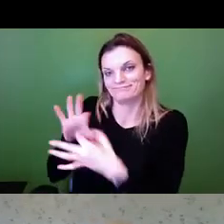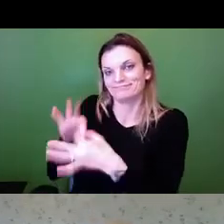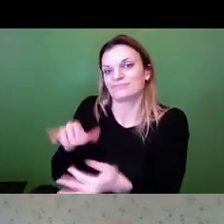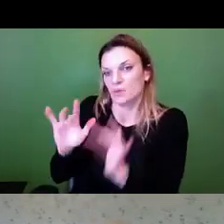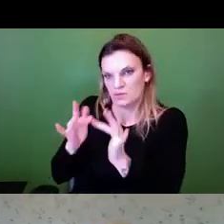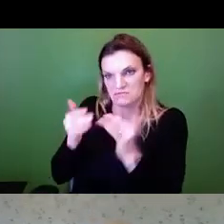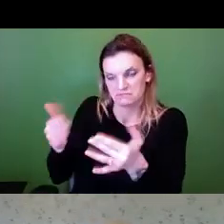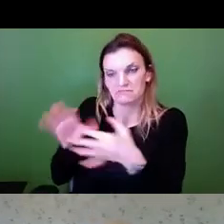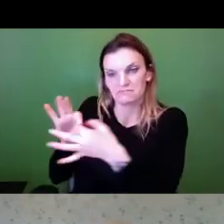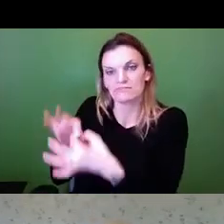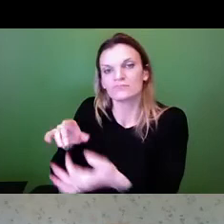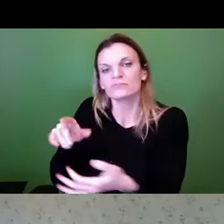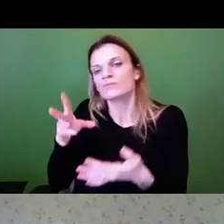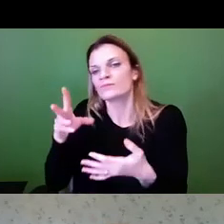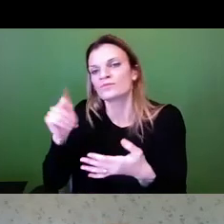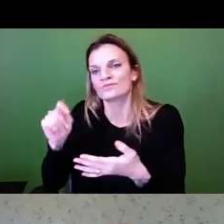newsletter.